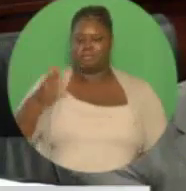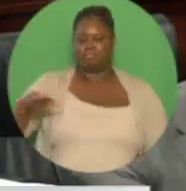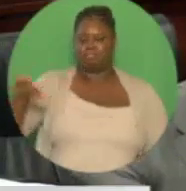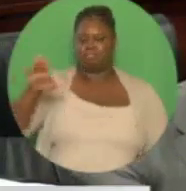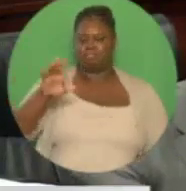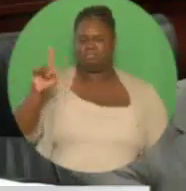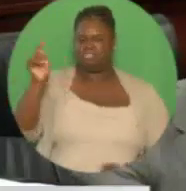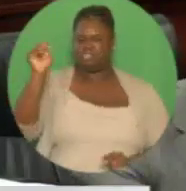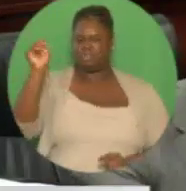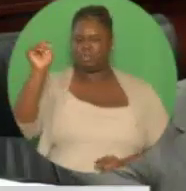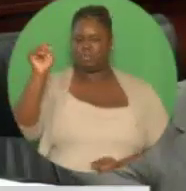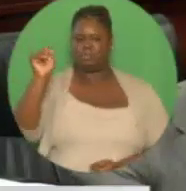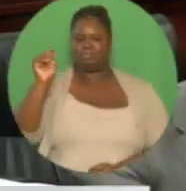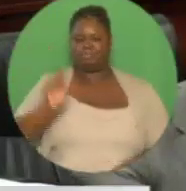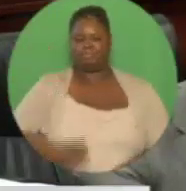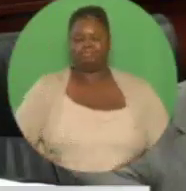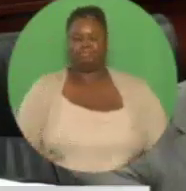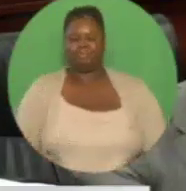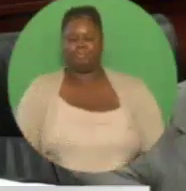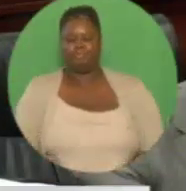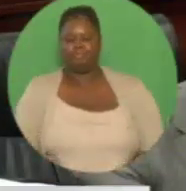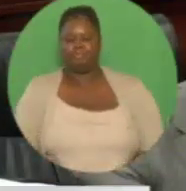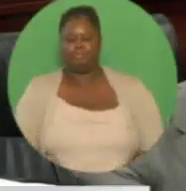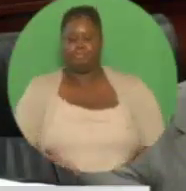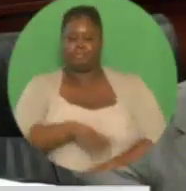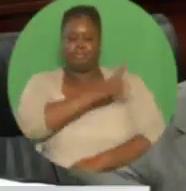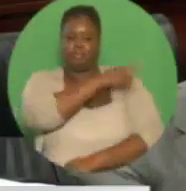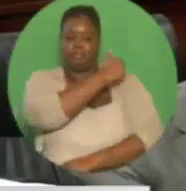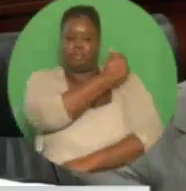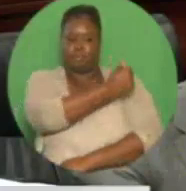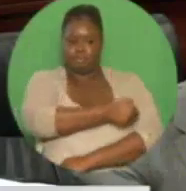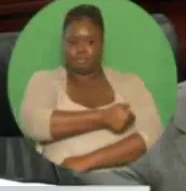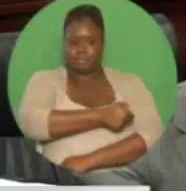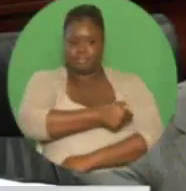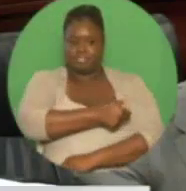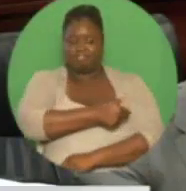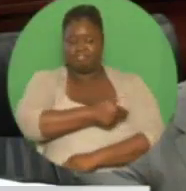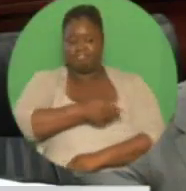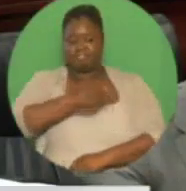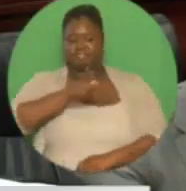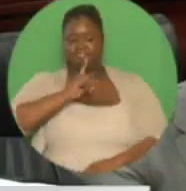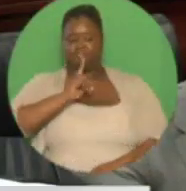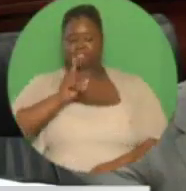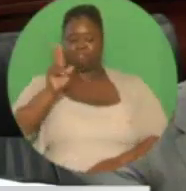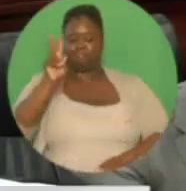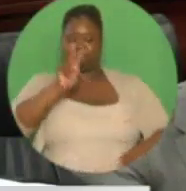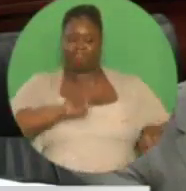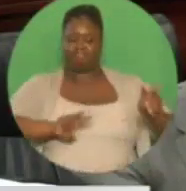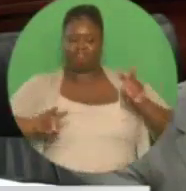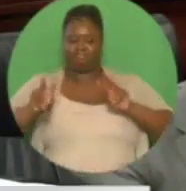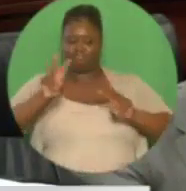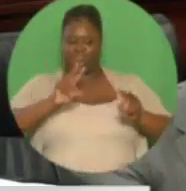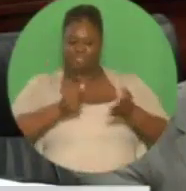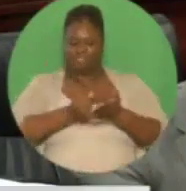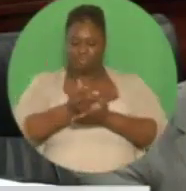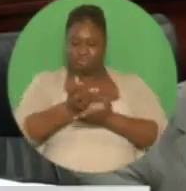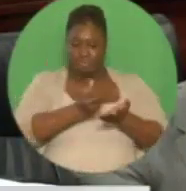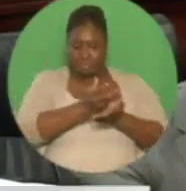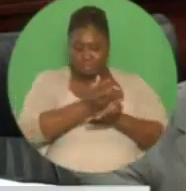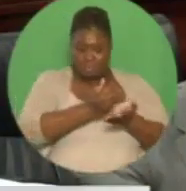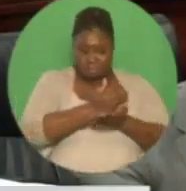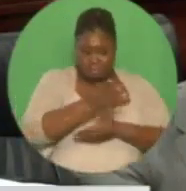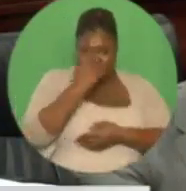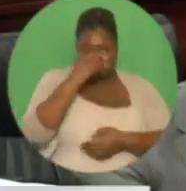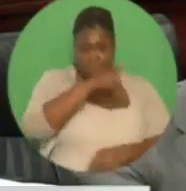Madam Speaker, we have been screening our expenditure on the health sector in pursuit of our public policy objective